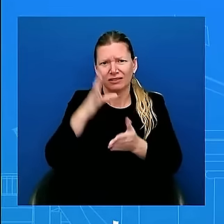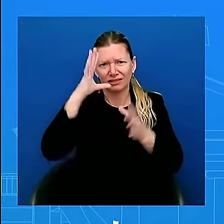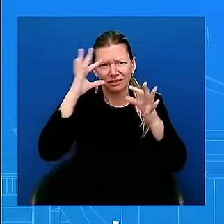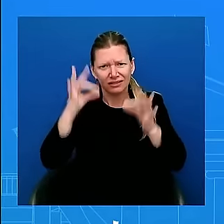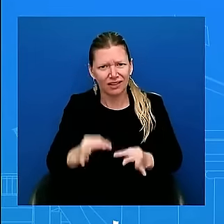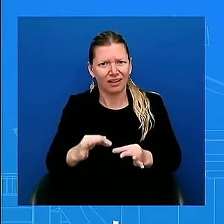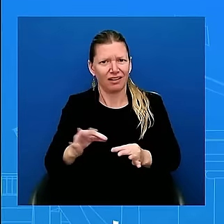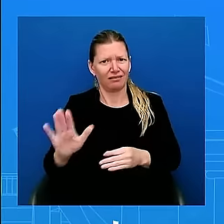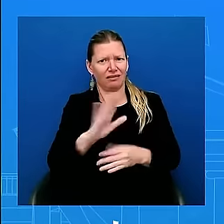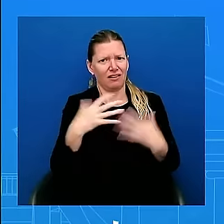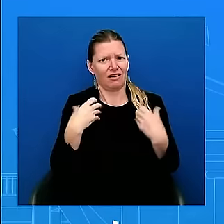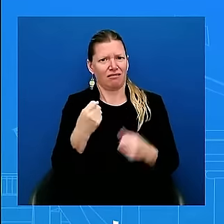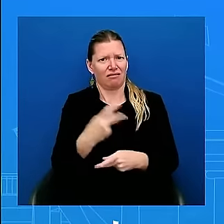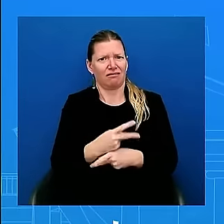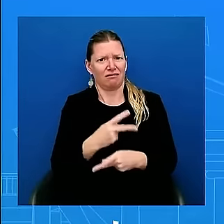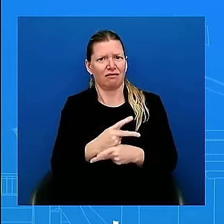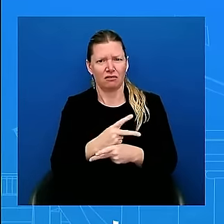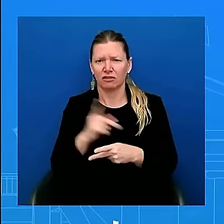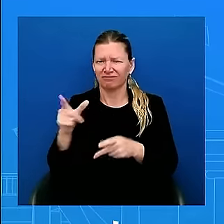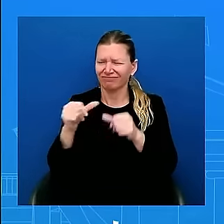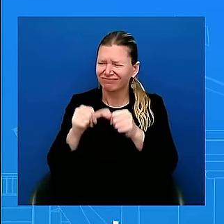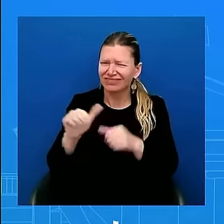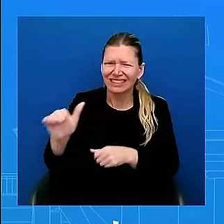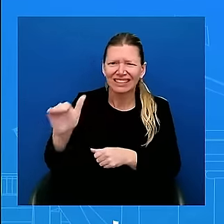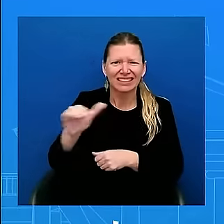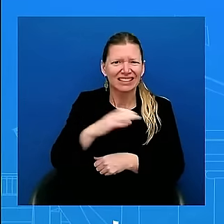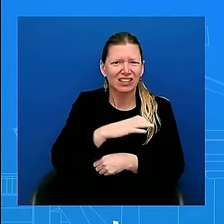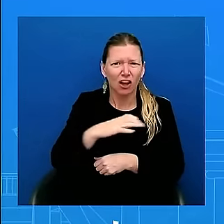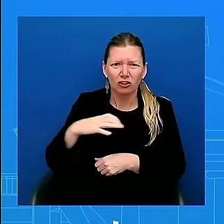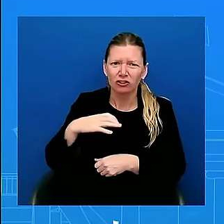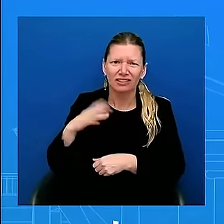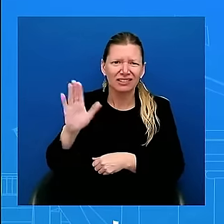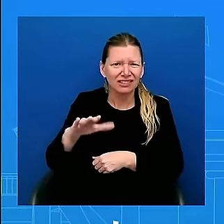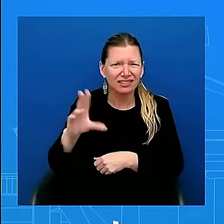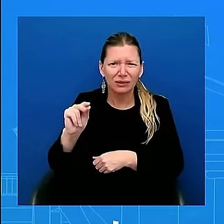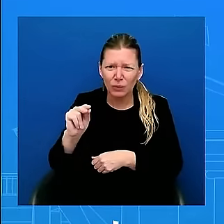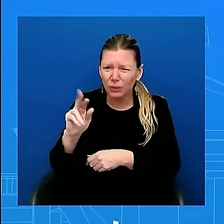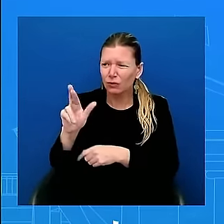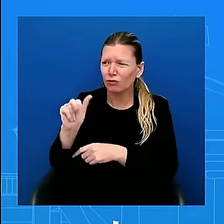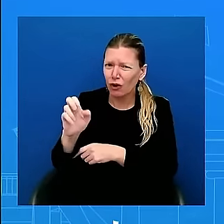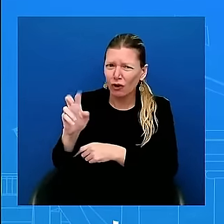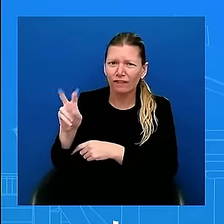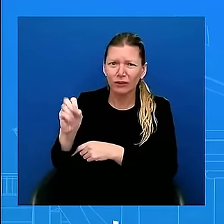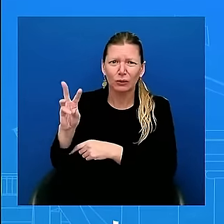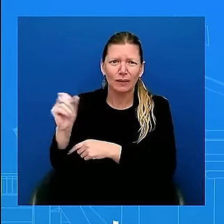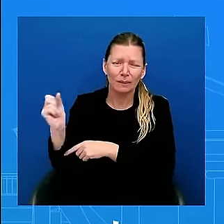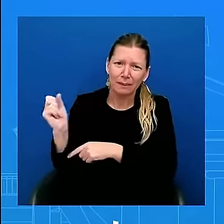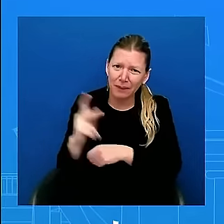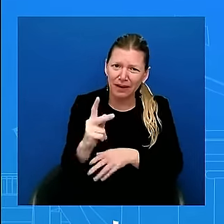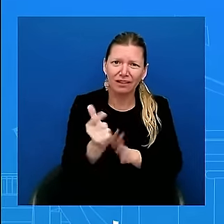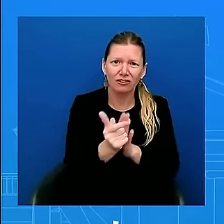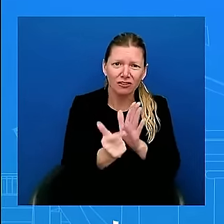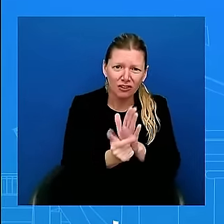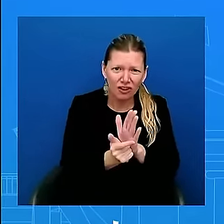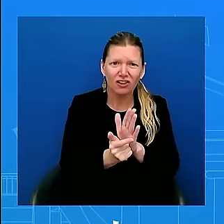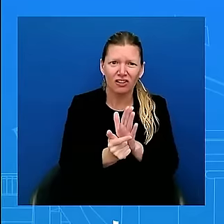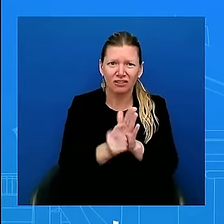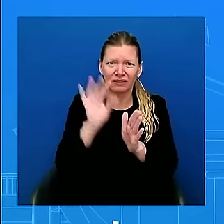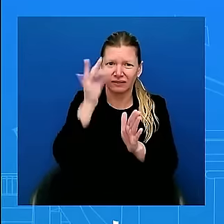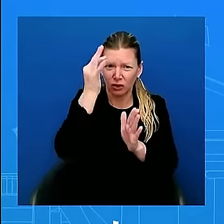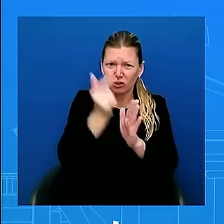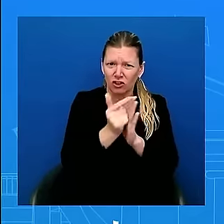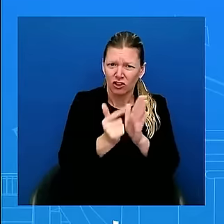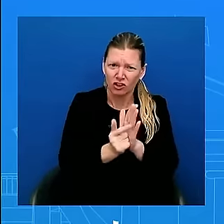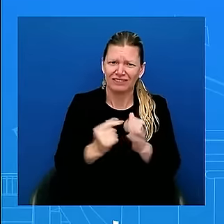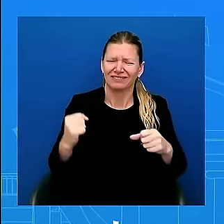into federal law and fight efforts by Republican elected officials to undermine our fundamental freedoms. And with that, I will